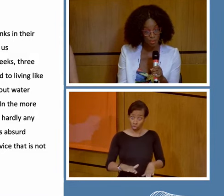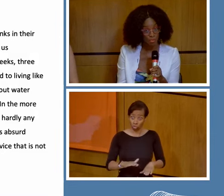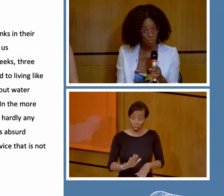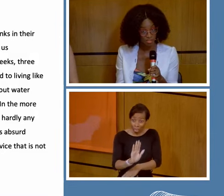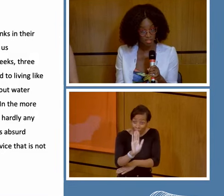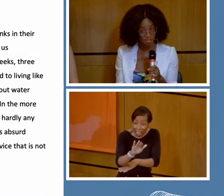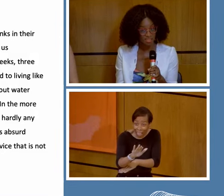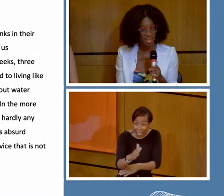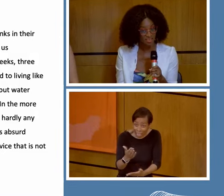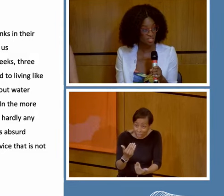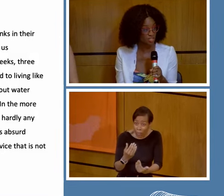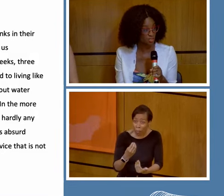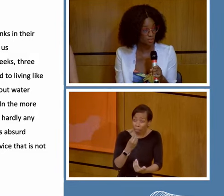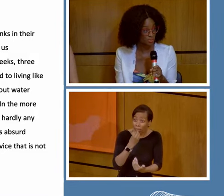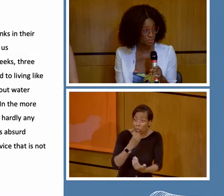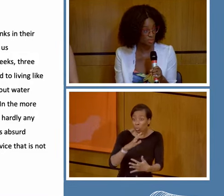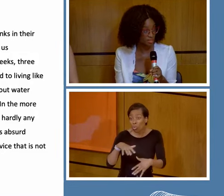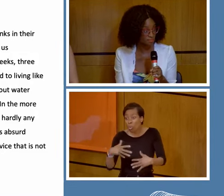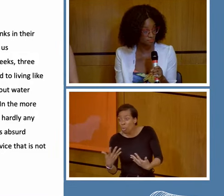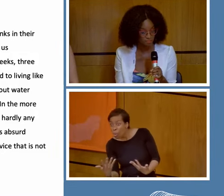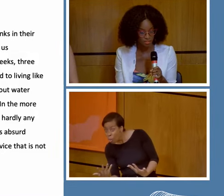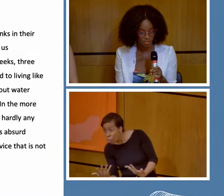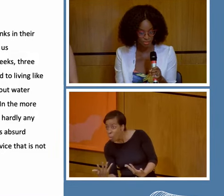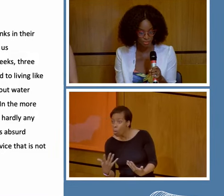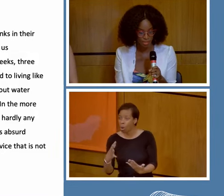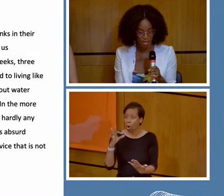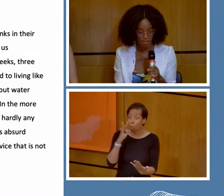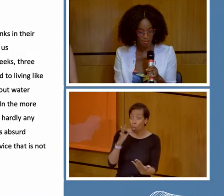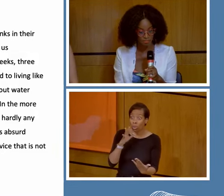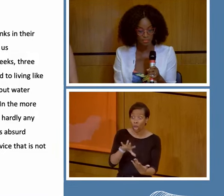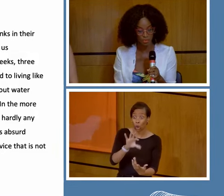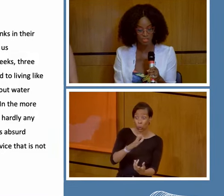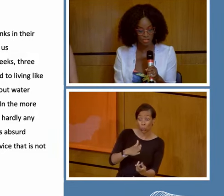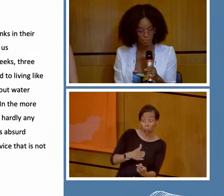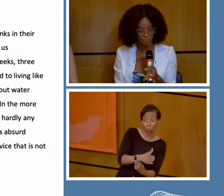for food or water. So, they're having to choose between the two.